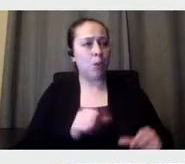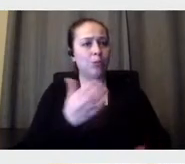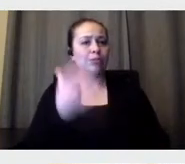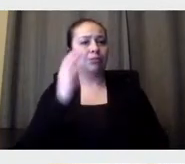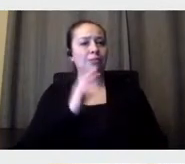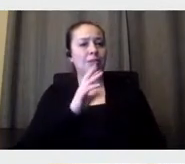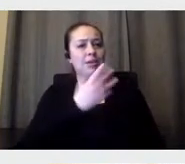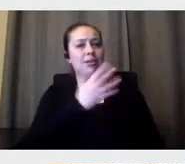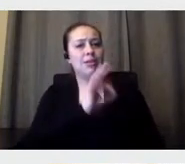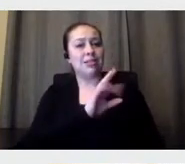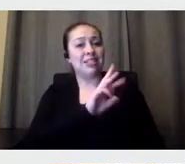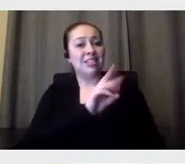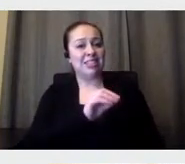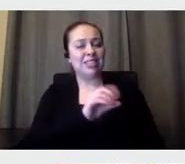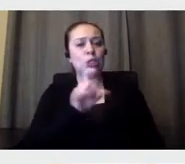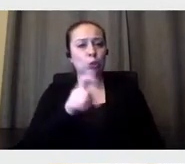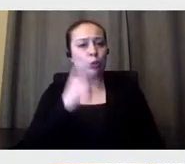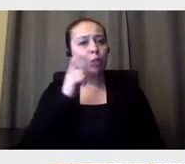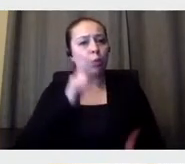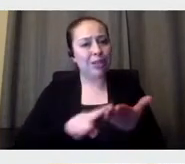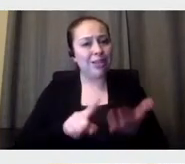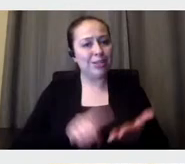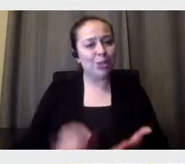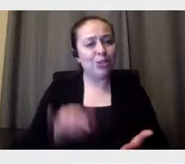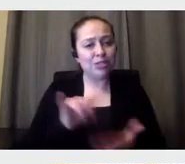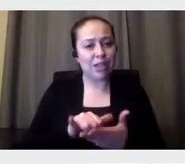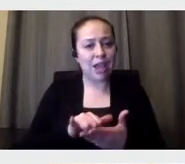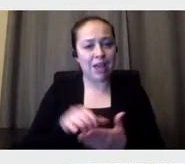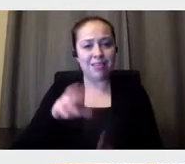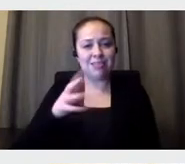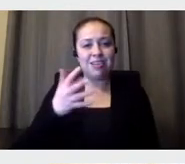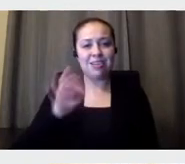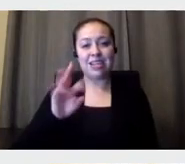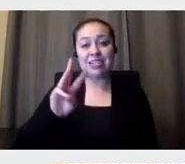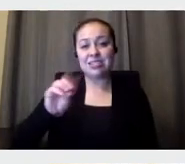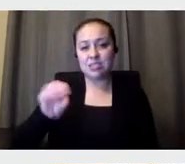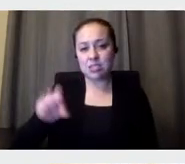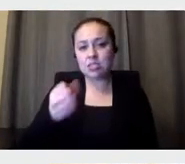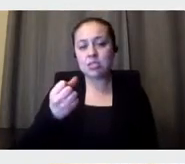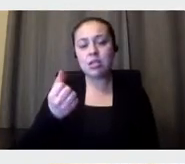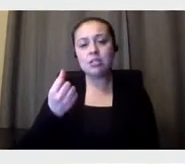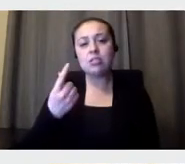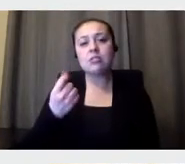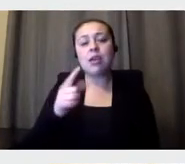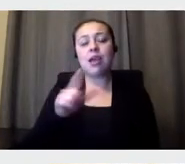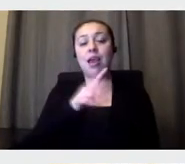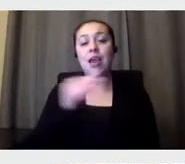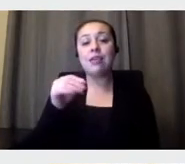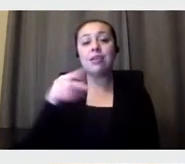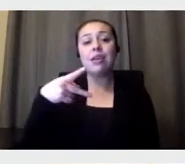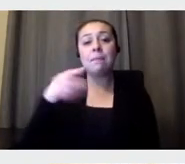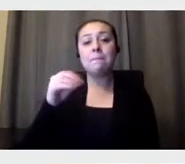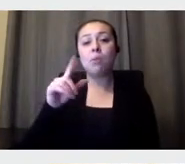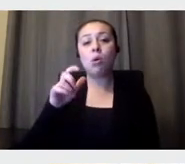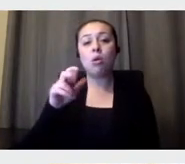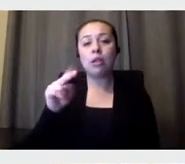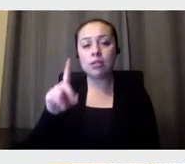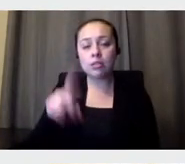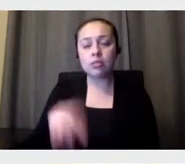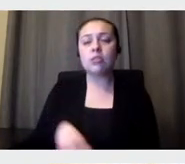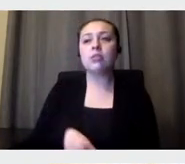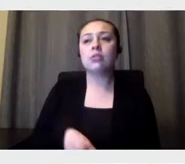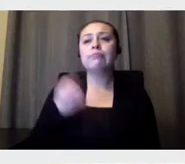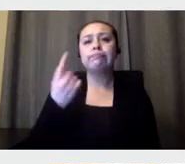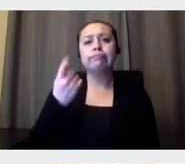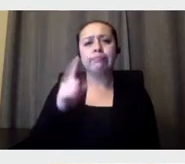please take a look at it. Here, for example, was, um, was a magazine that, uh, and again, we, the networks